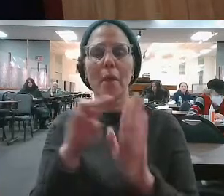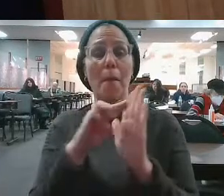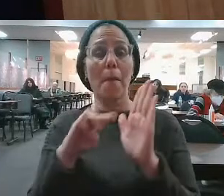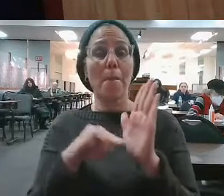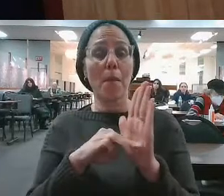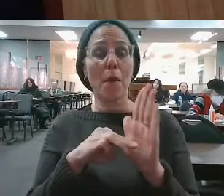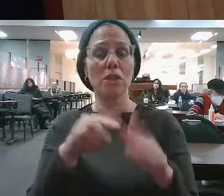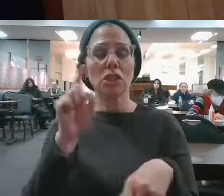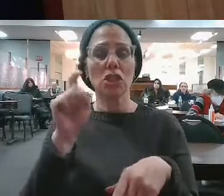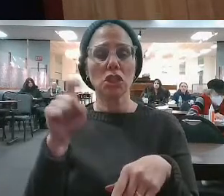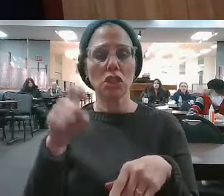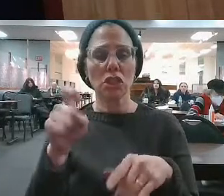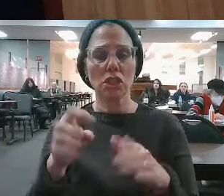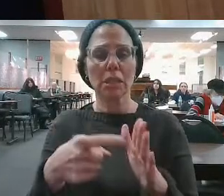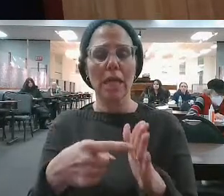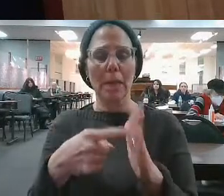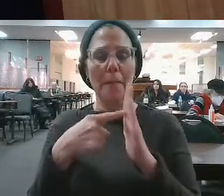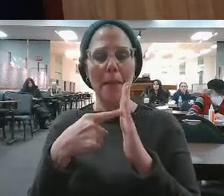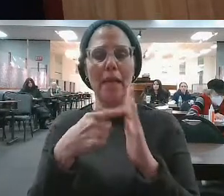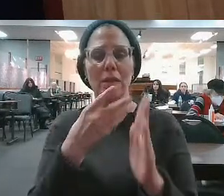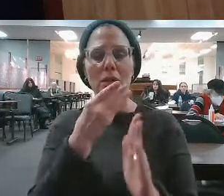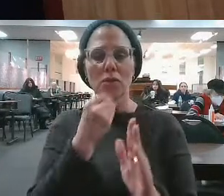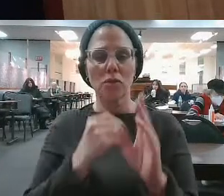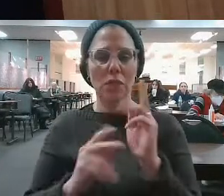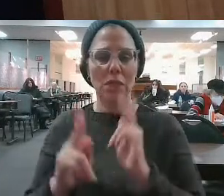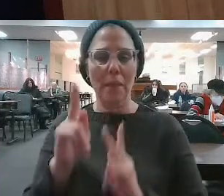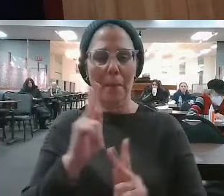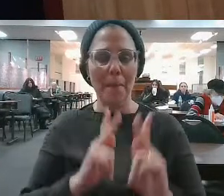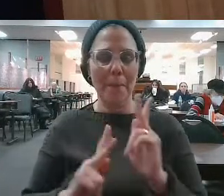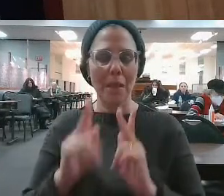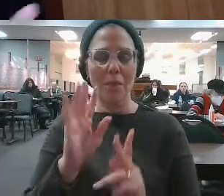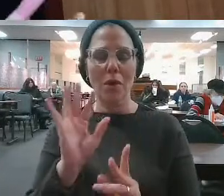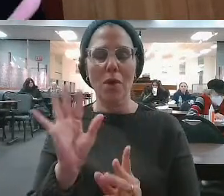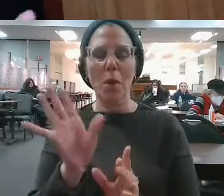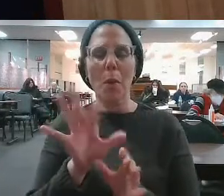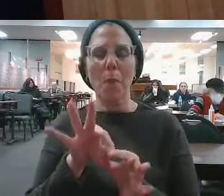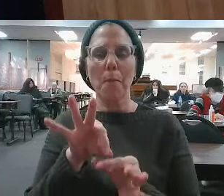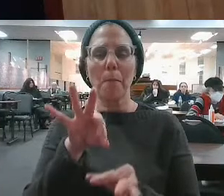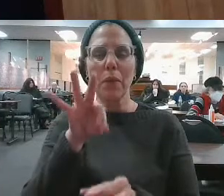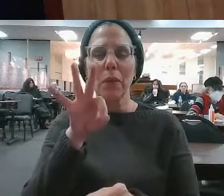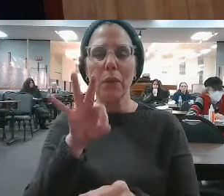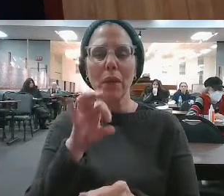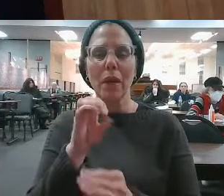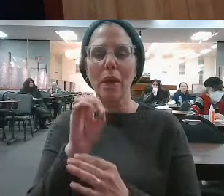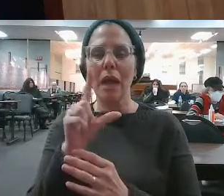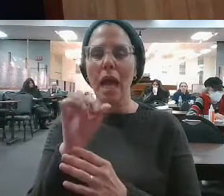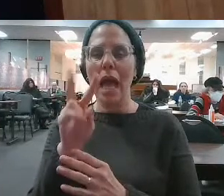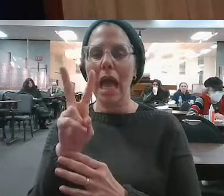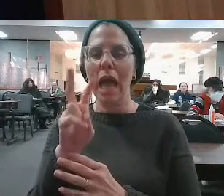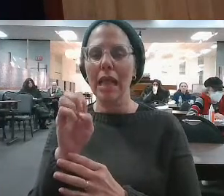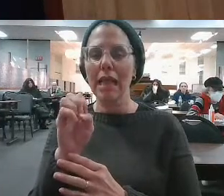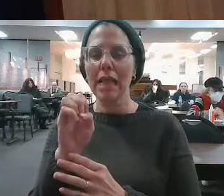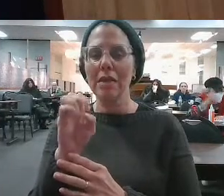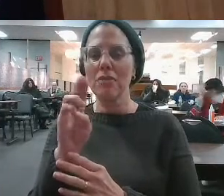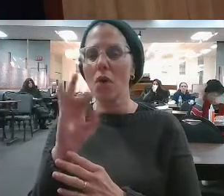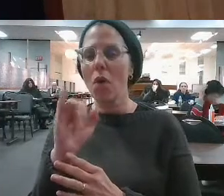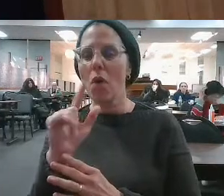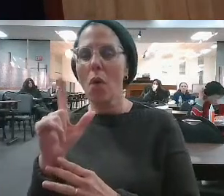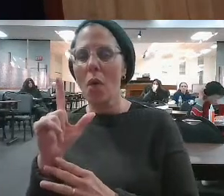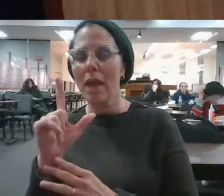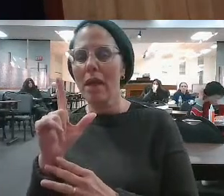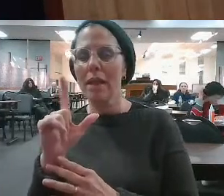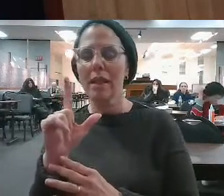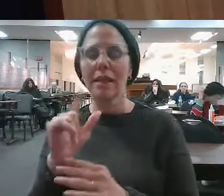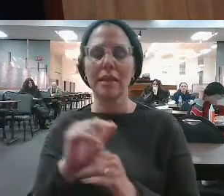So the truth is, we often translate this as virgin